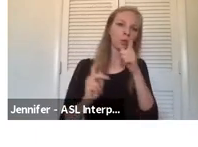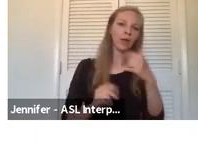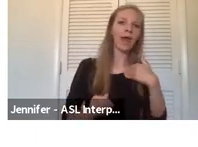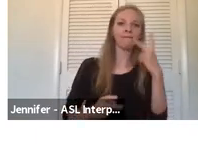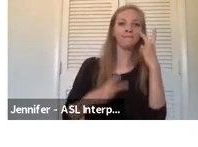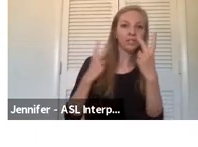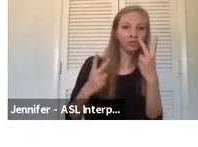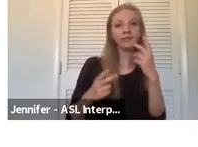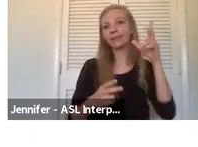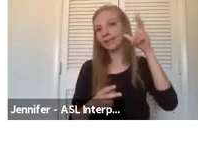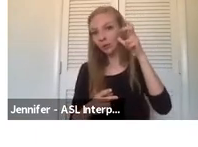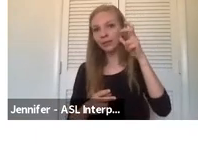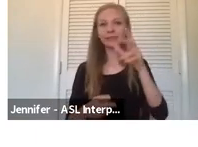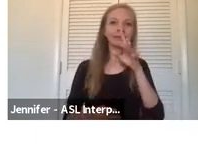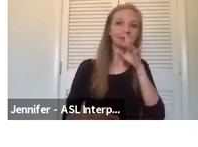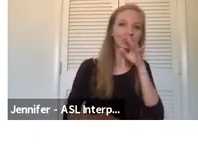speech disabilities.